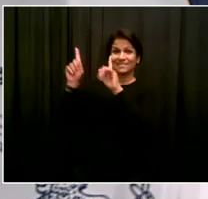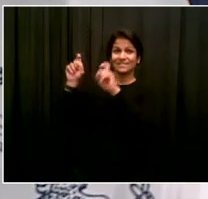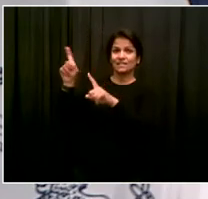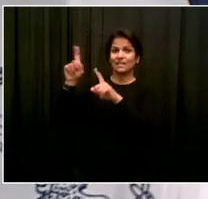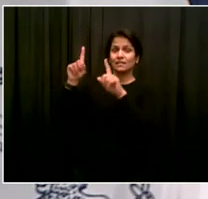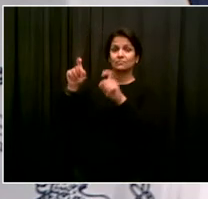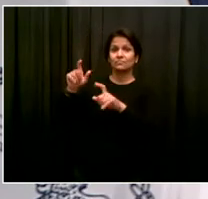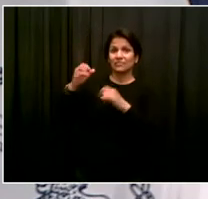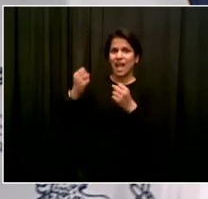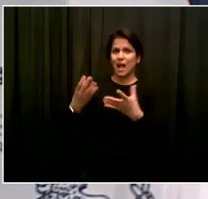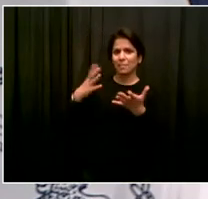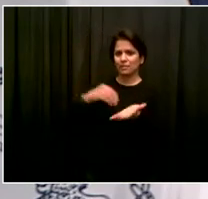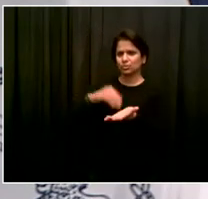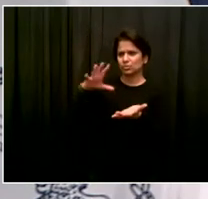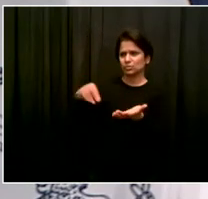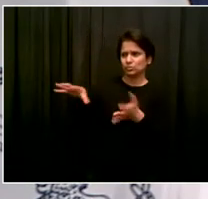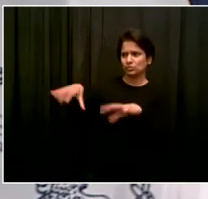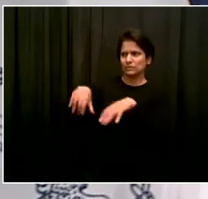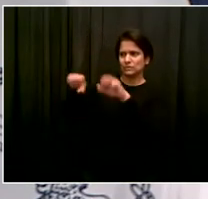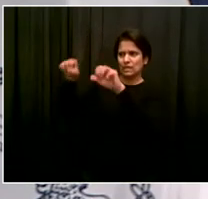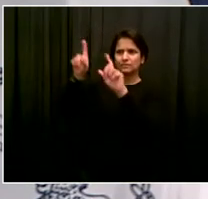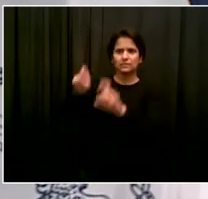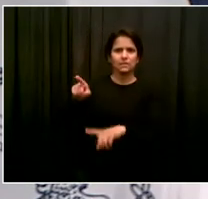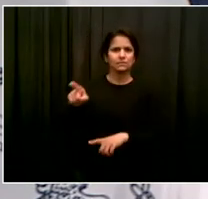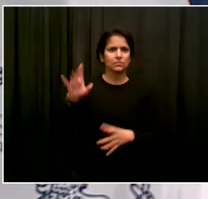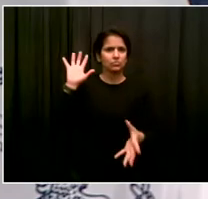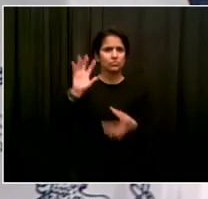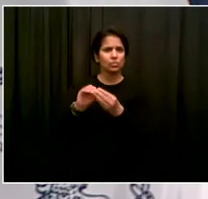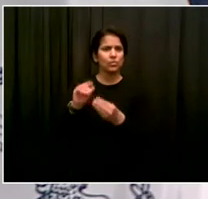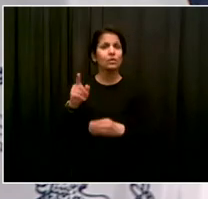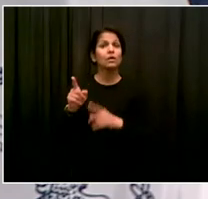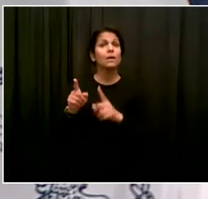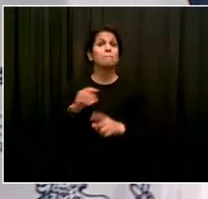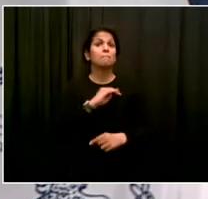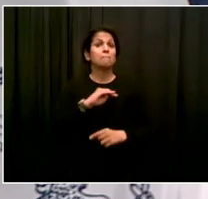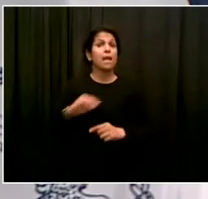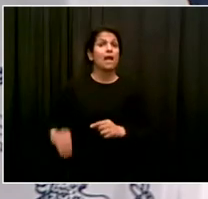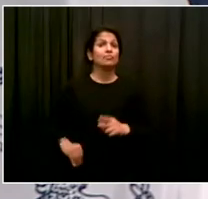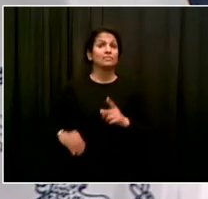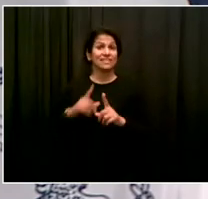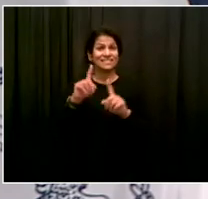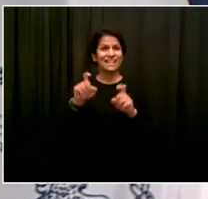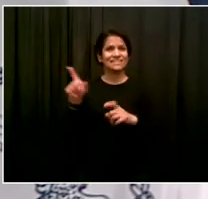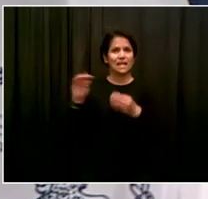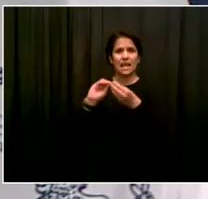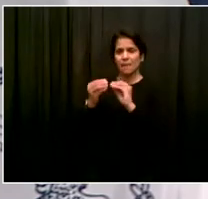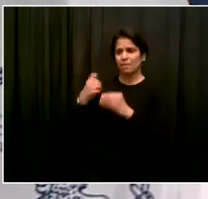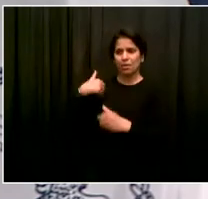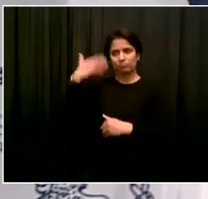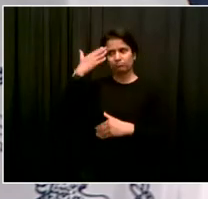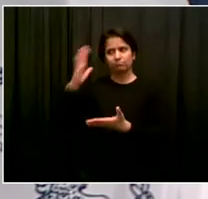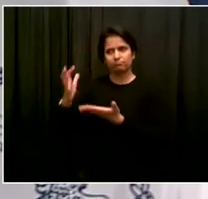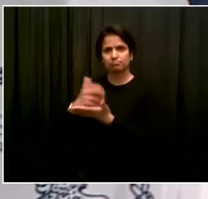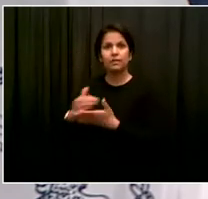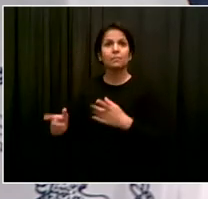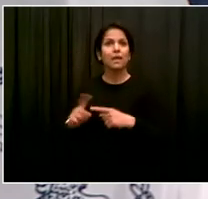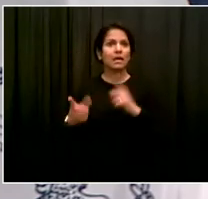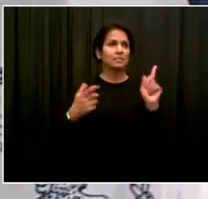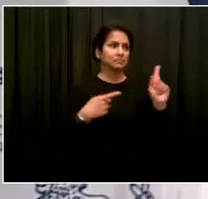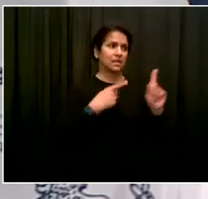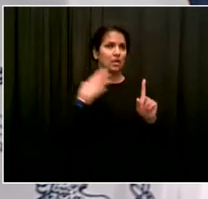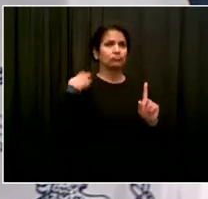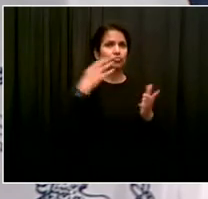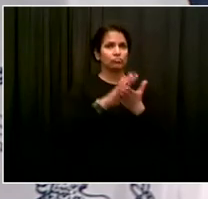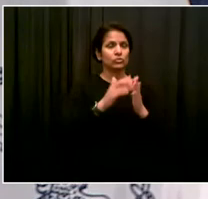the you've posted on that. But to the bigger point, your timing is impeccable, Alex, because